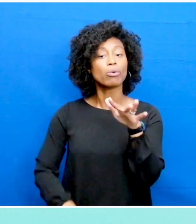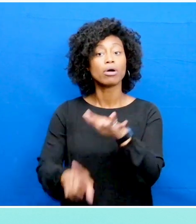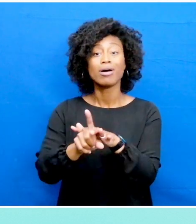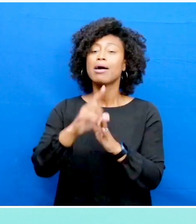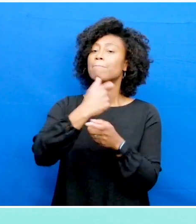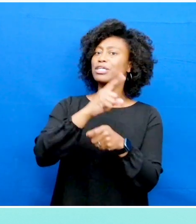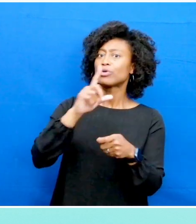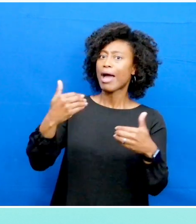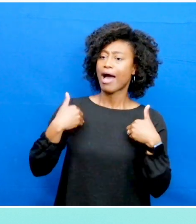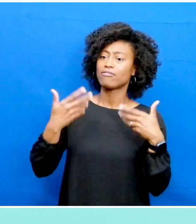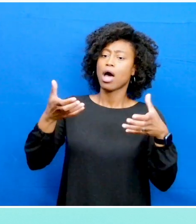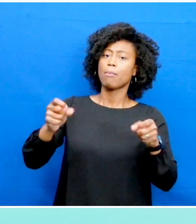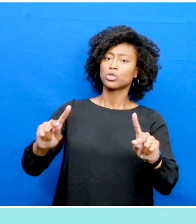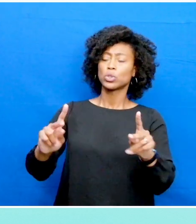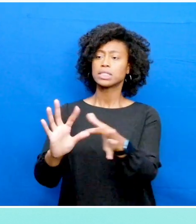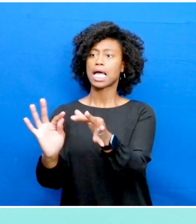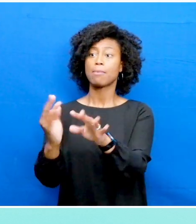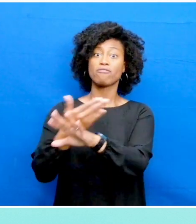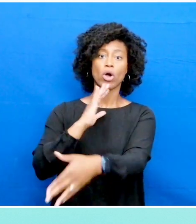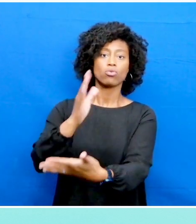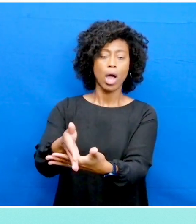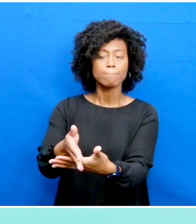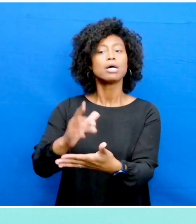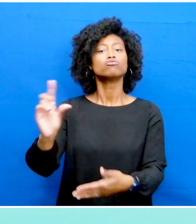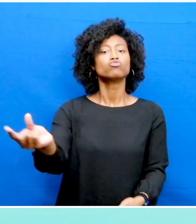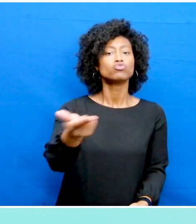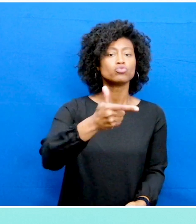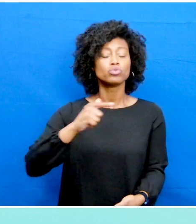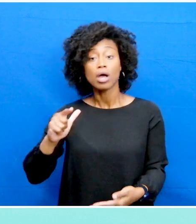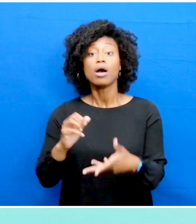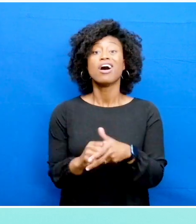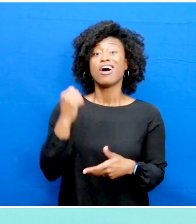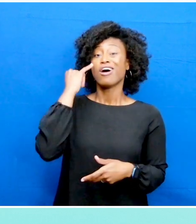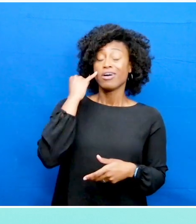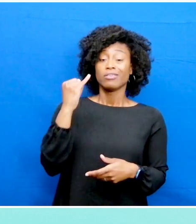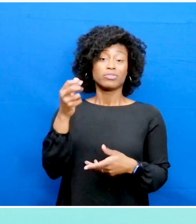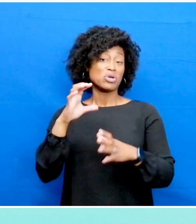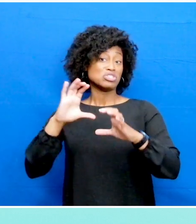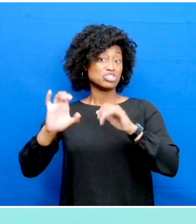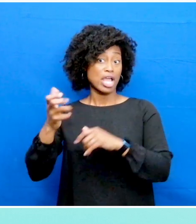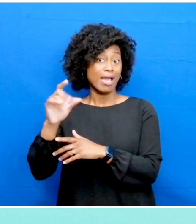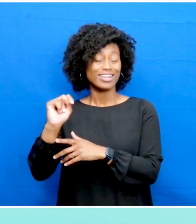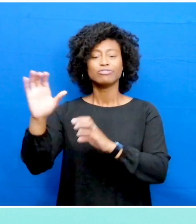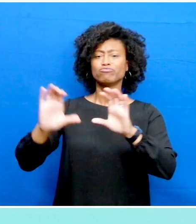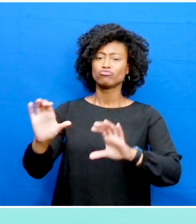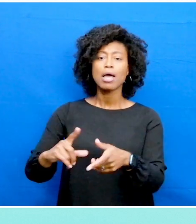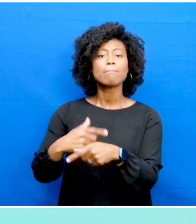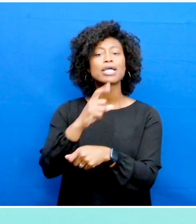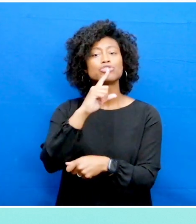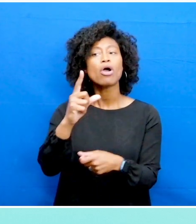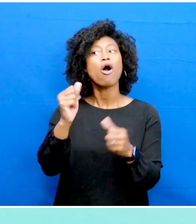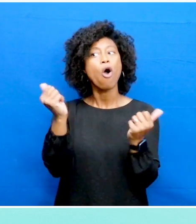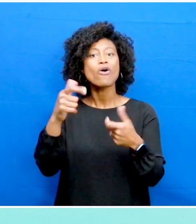question or a comment without interrupting the presentation. For Q&A sessions, utilize chat, offering an alternative way for